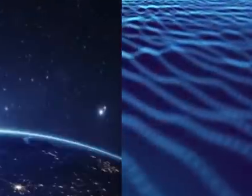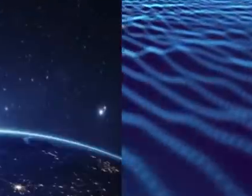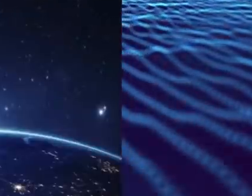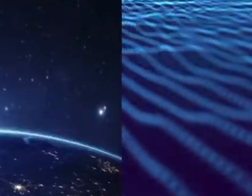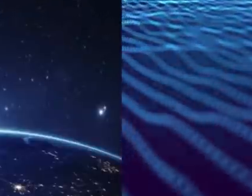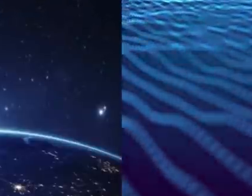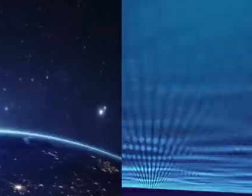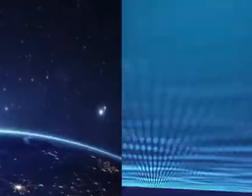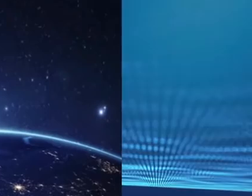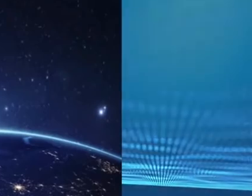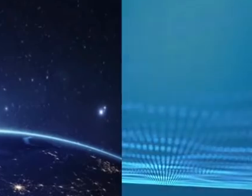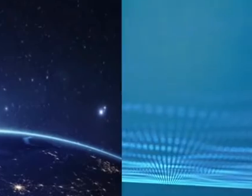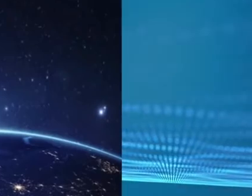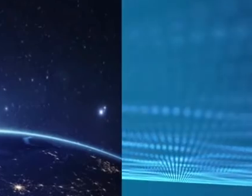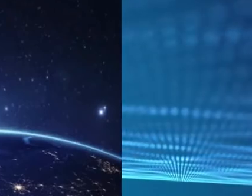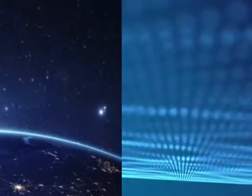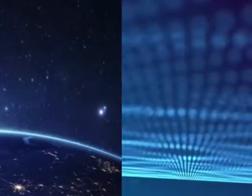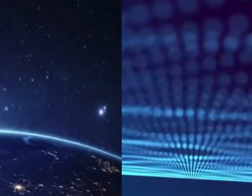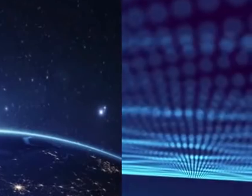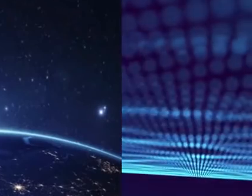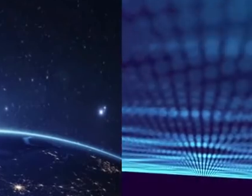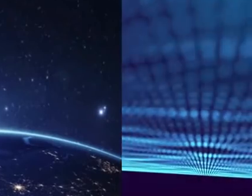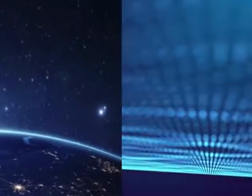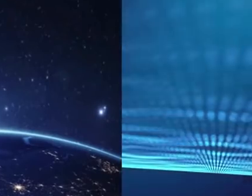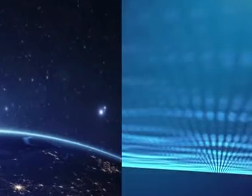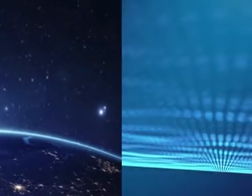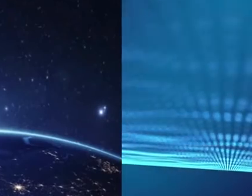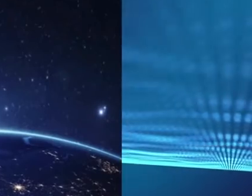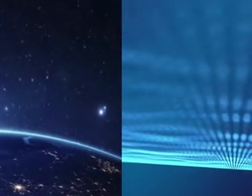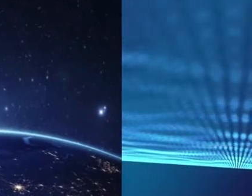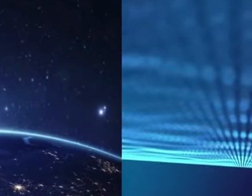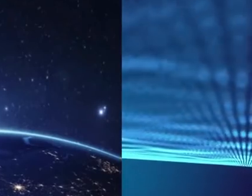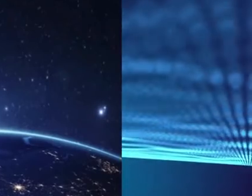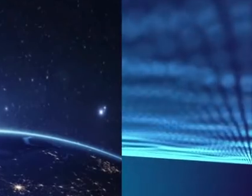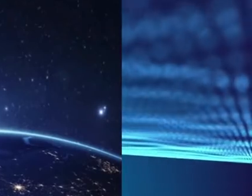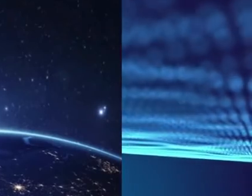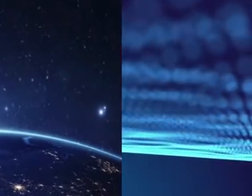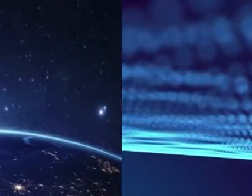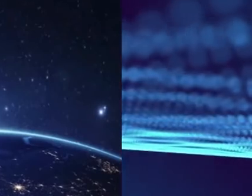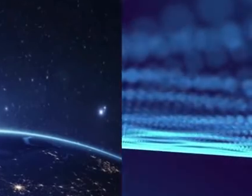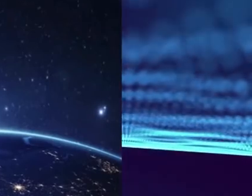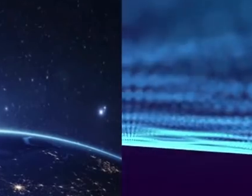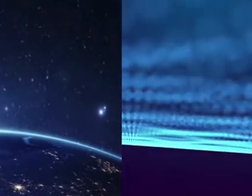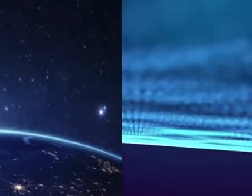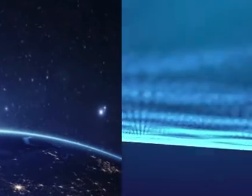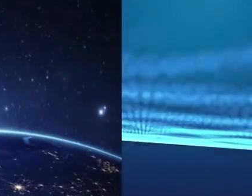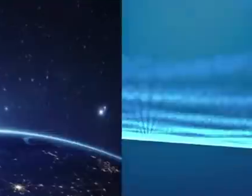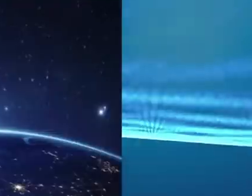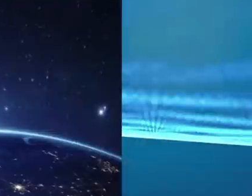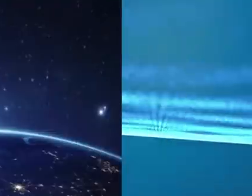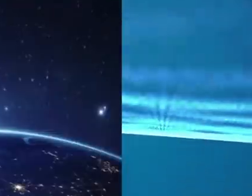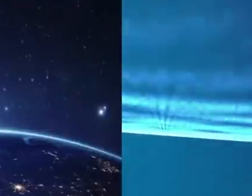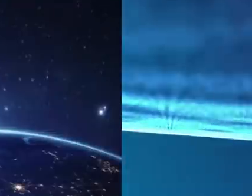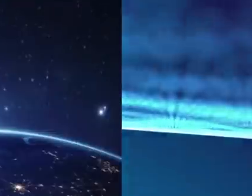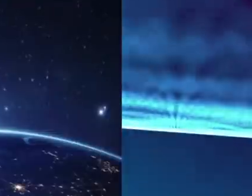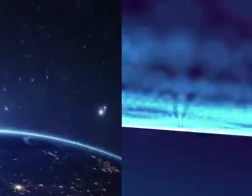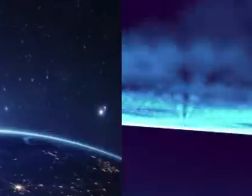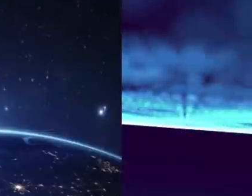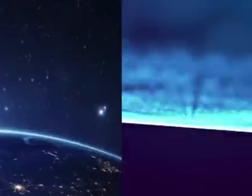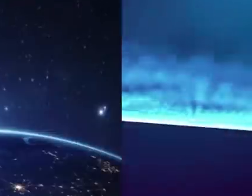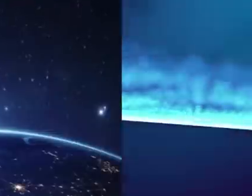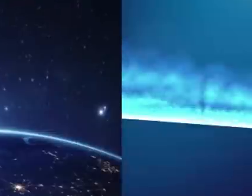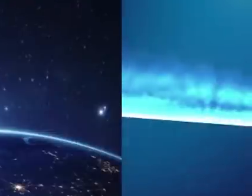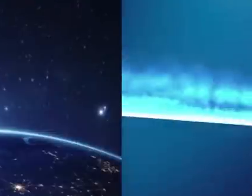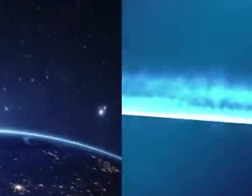-1800. And lastly, if you are at home and we call you for a reassessment, please, please,